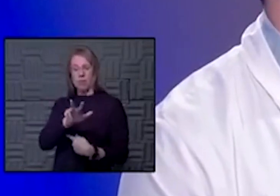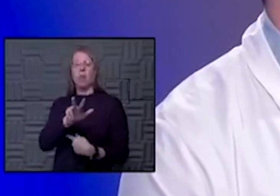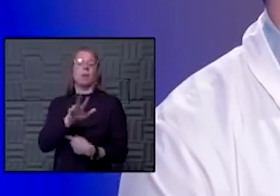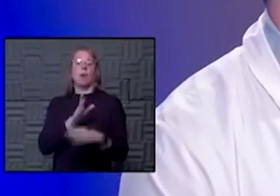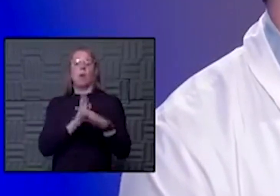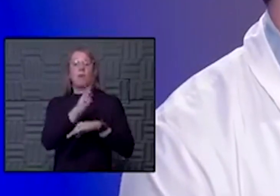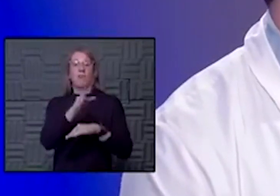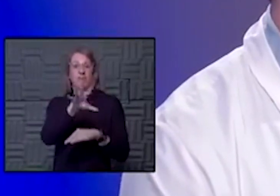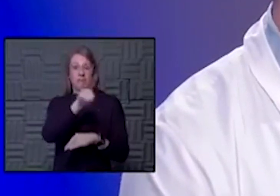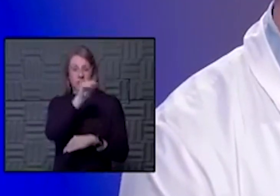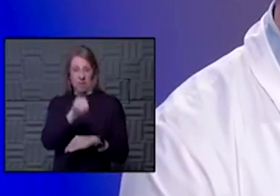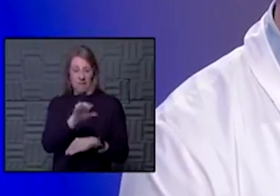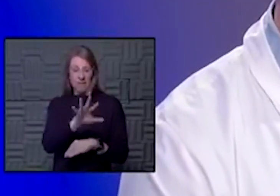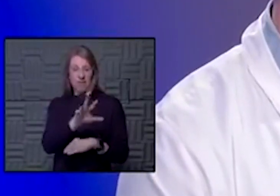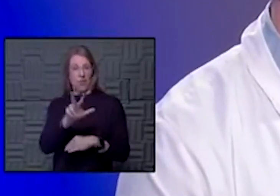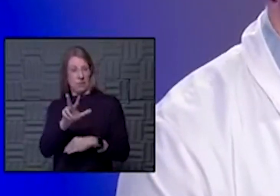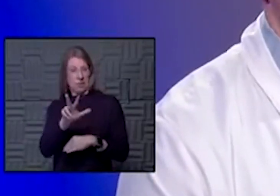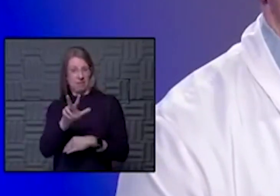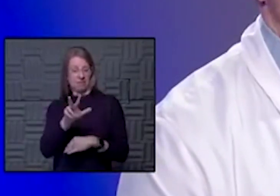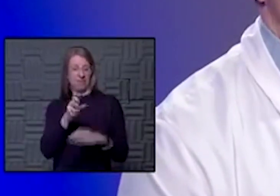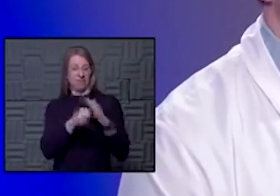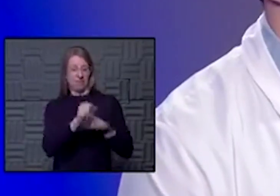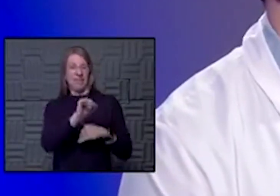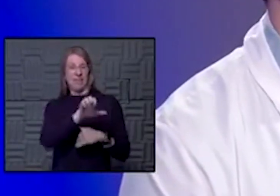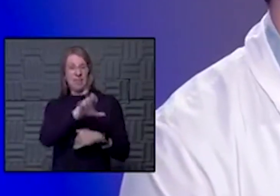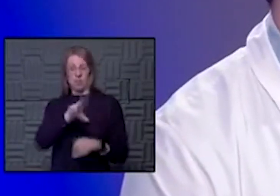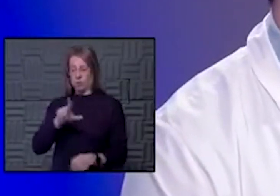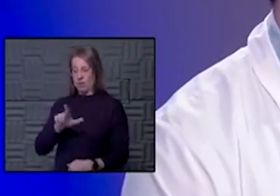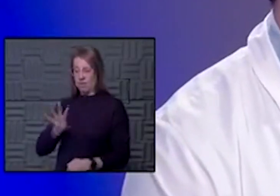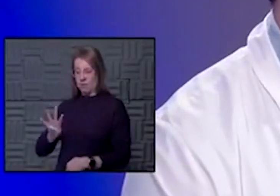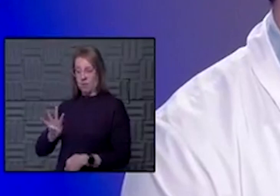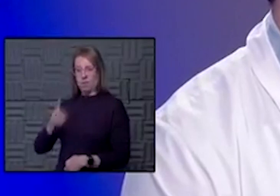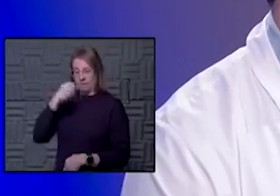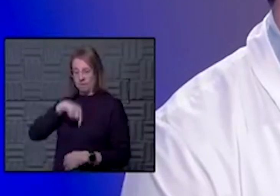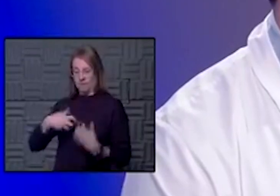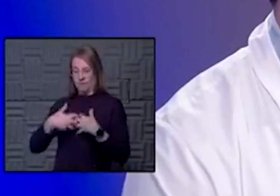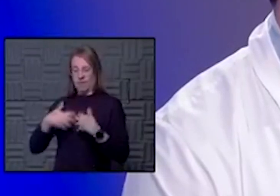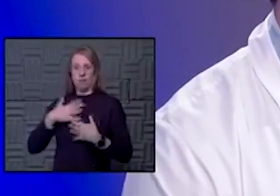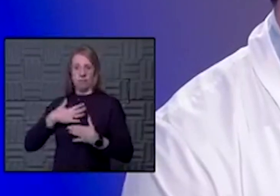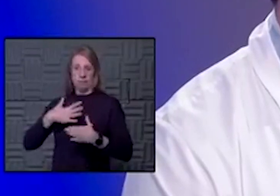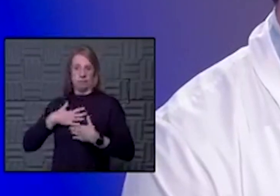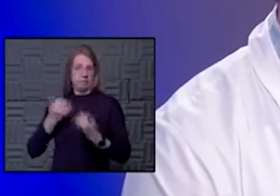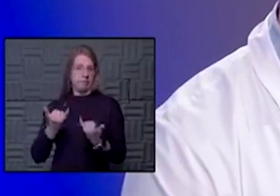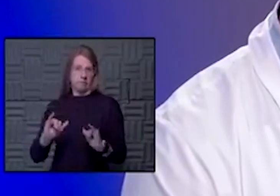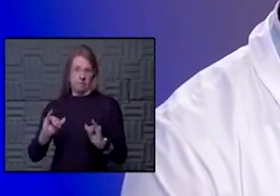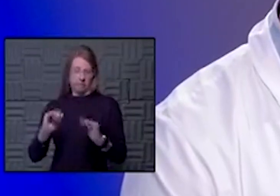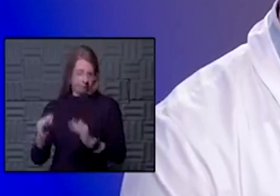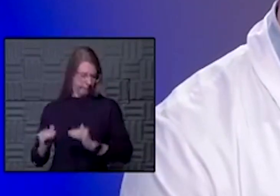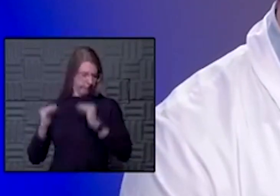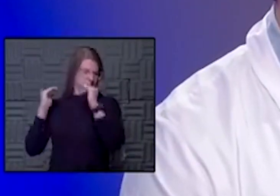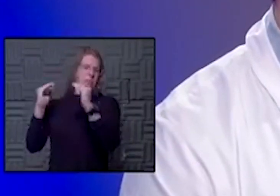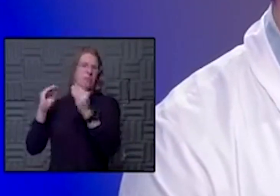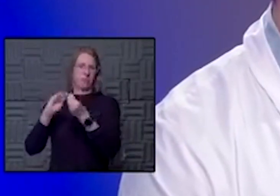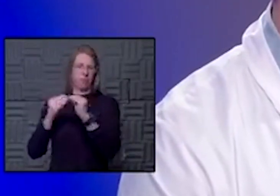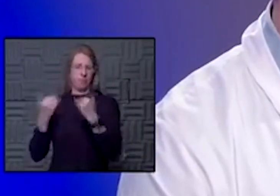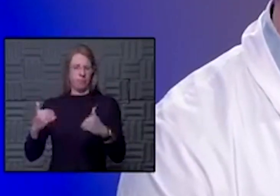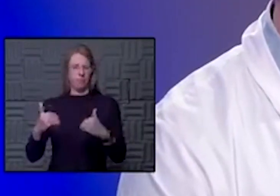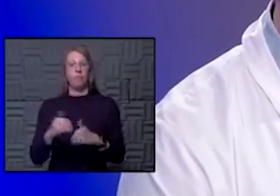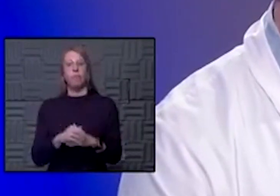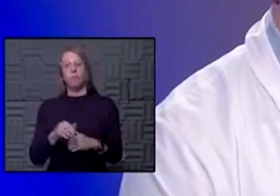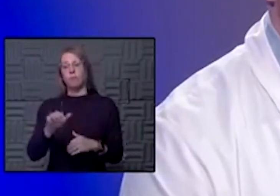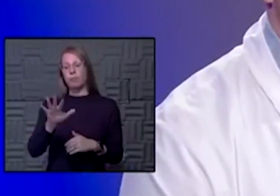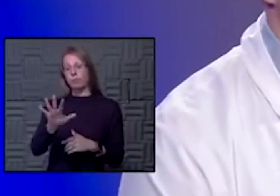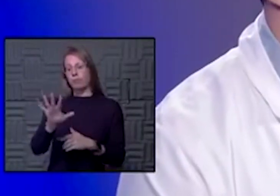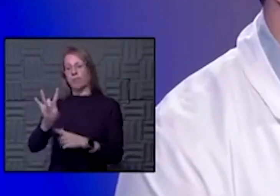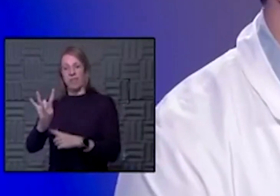over 50% are in the ICU and of those, 24 are on the ventilator. So still very, very high. That's a lot. We have